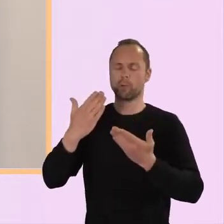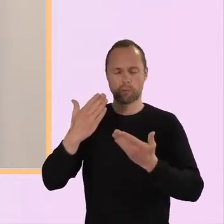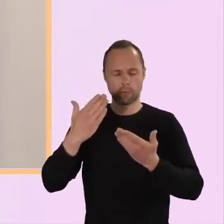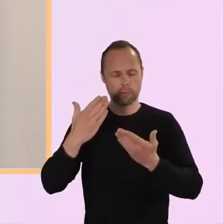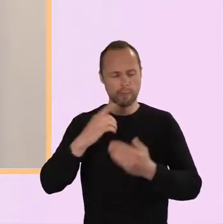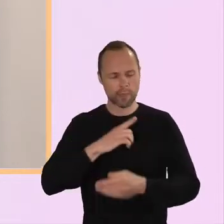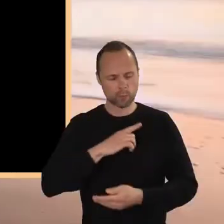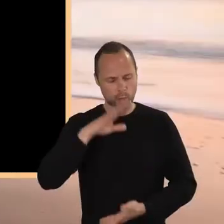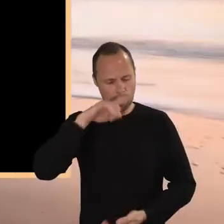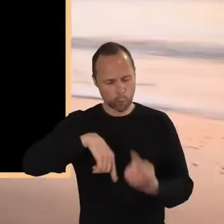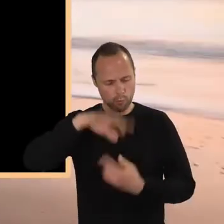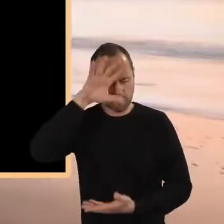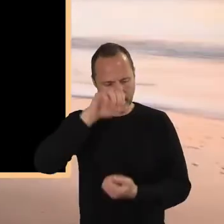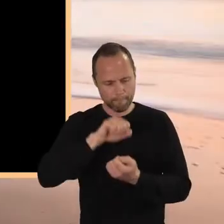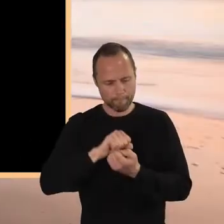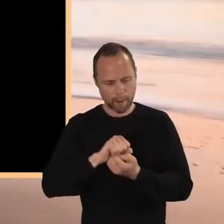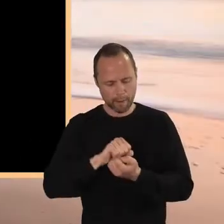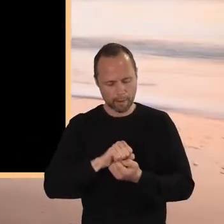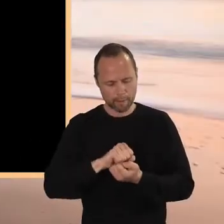we remember.